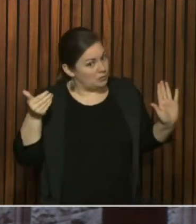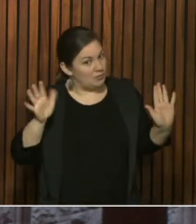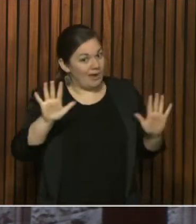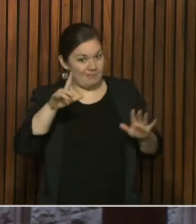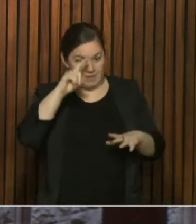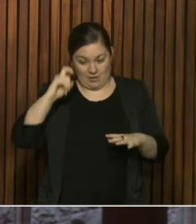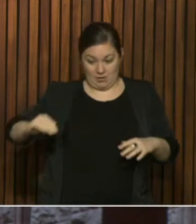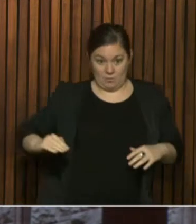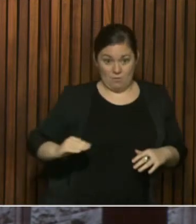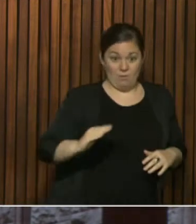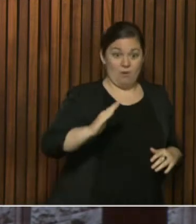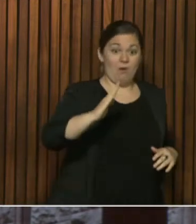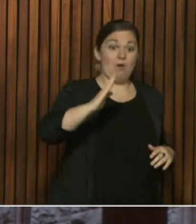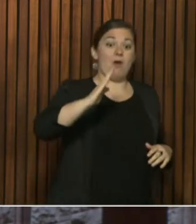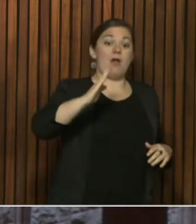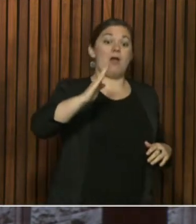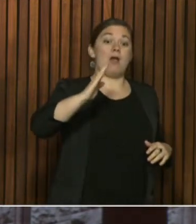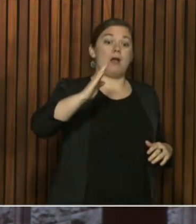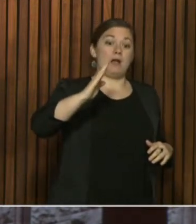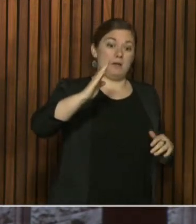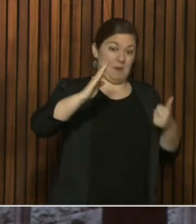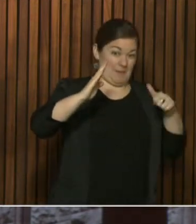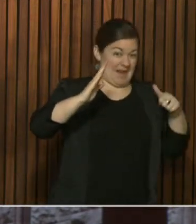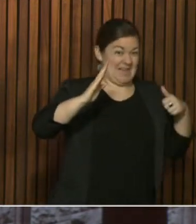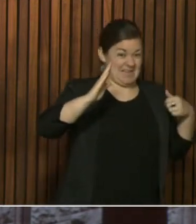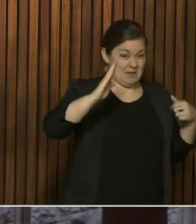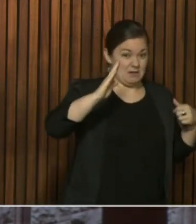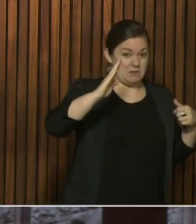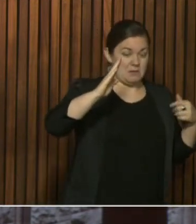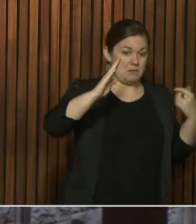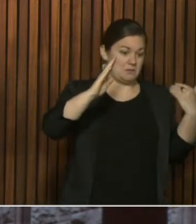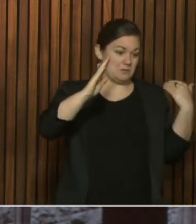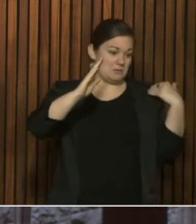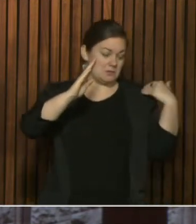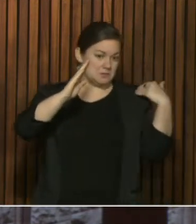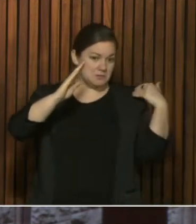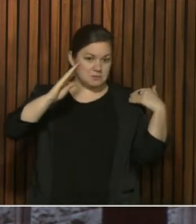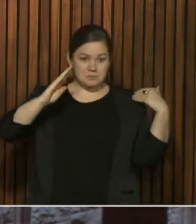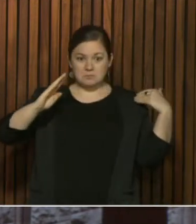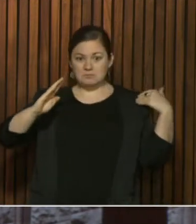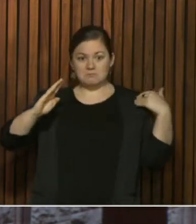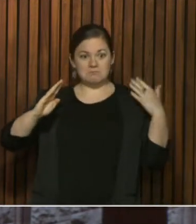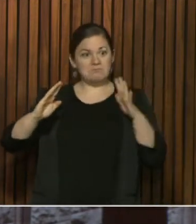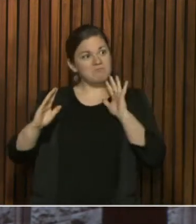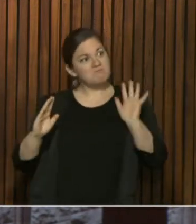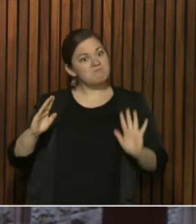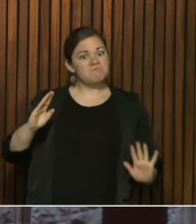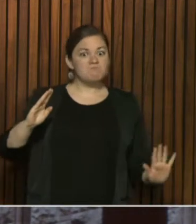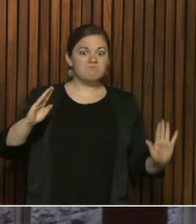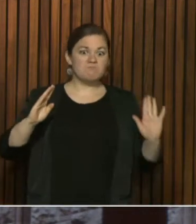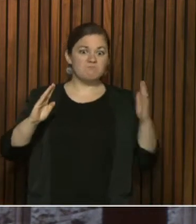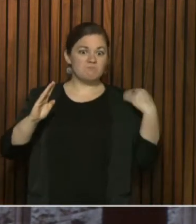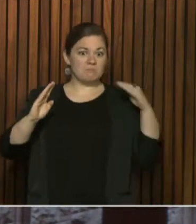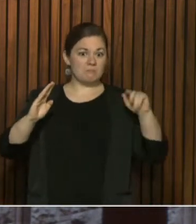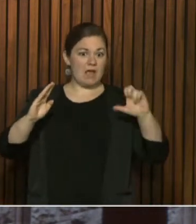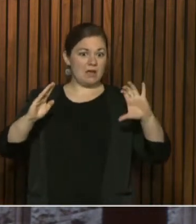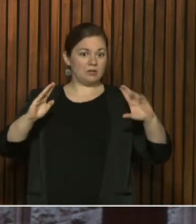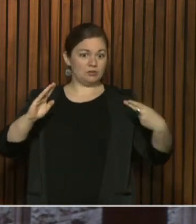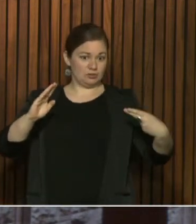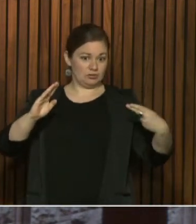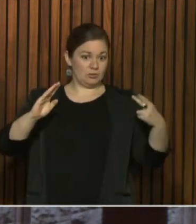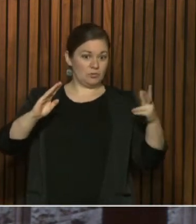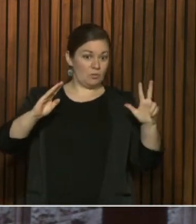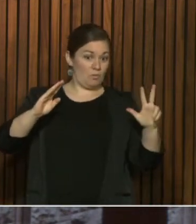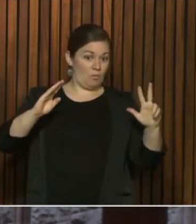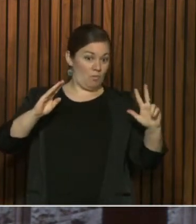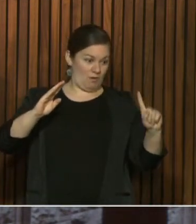For your memory, were, last time we were down below that was back on March 31st. And then we climbed up to